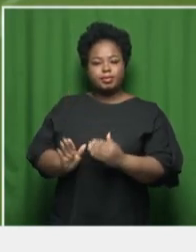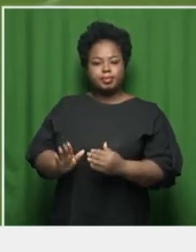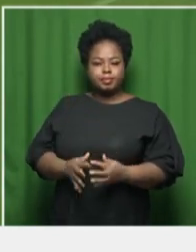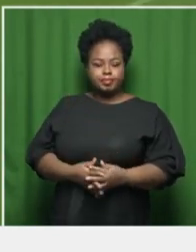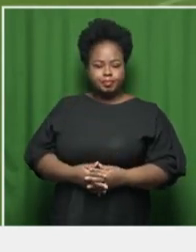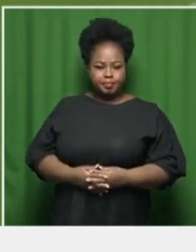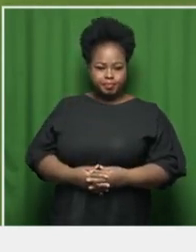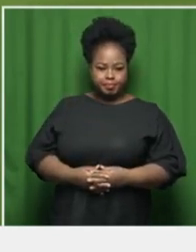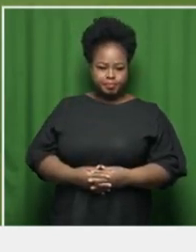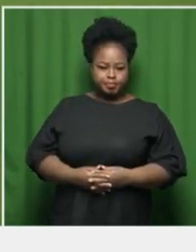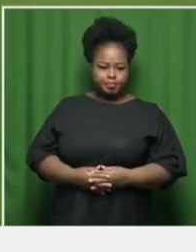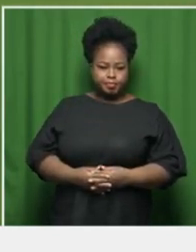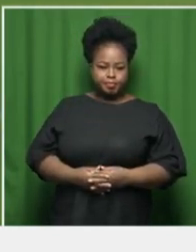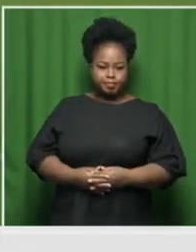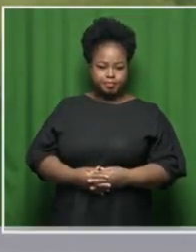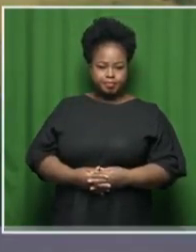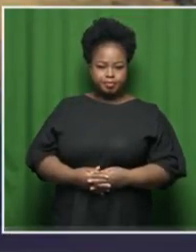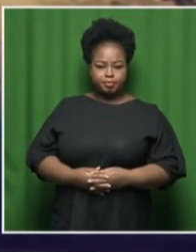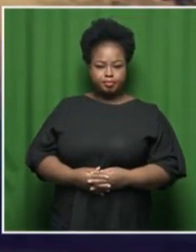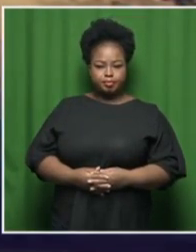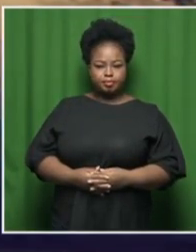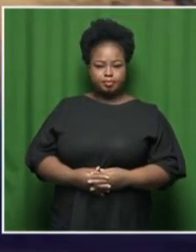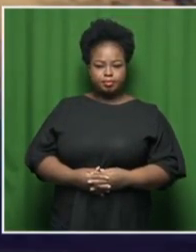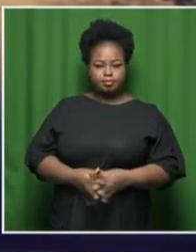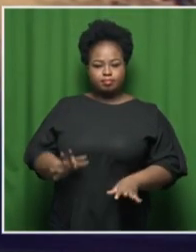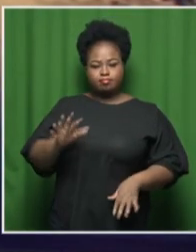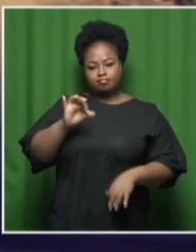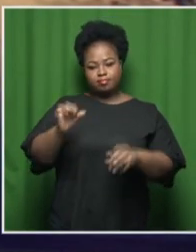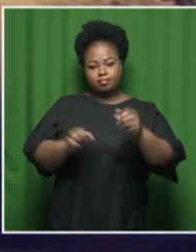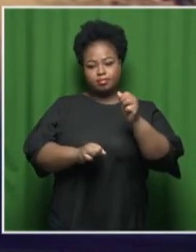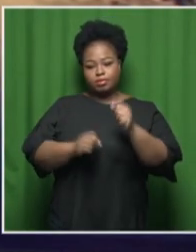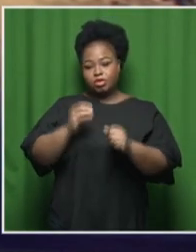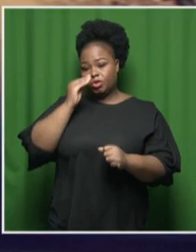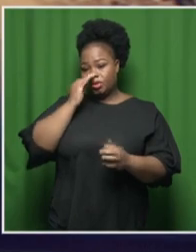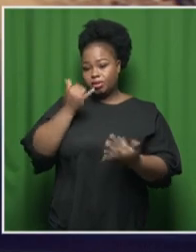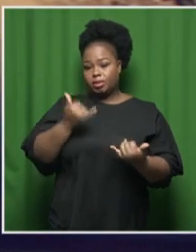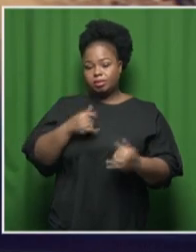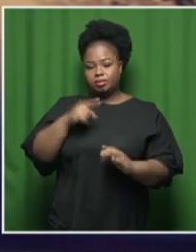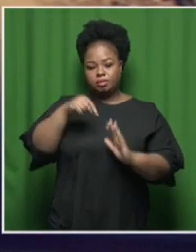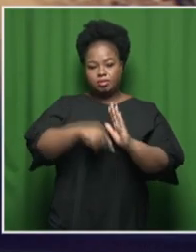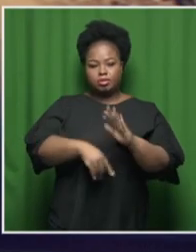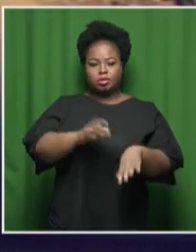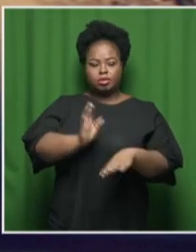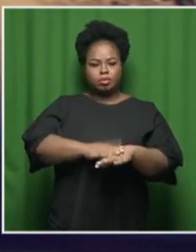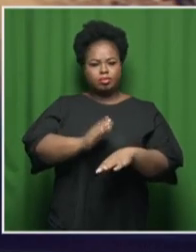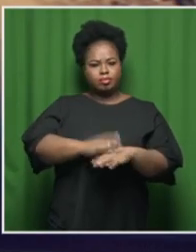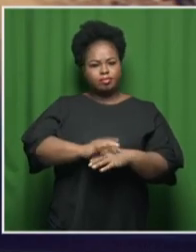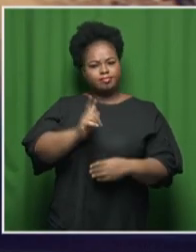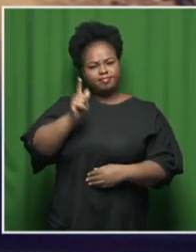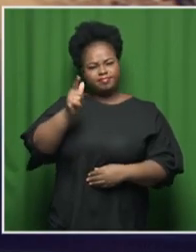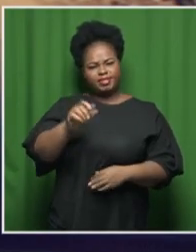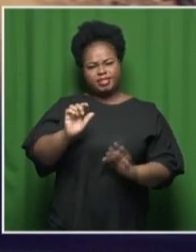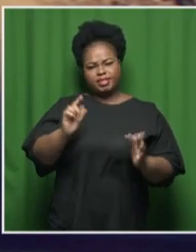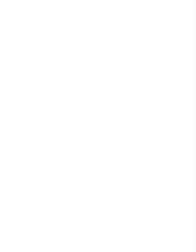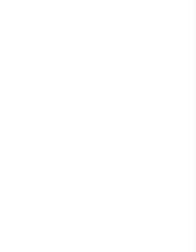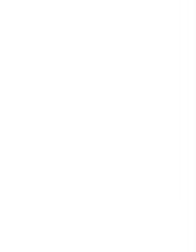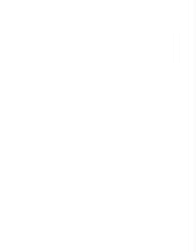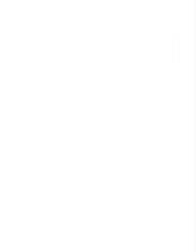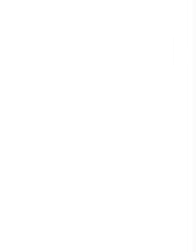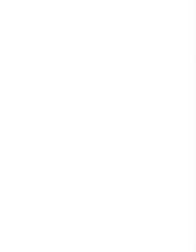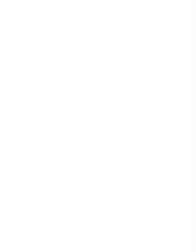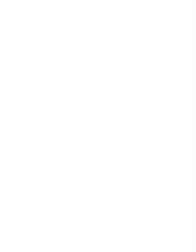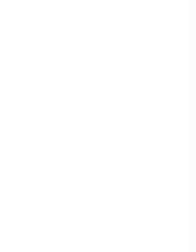that's a wrap over news headlines a full bulletin coming your way at seven o'clock